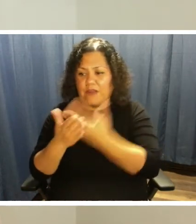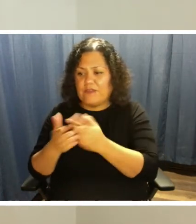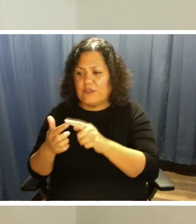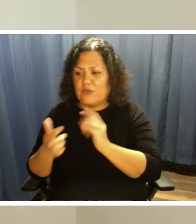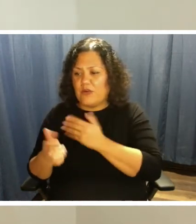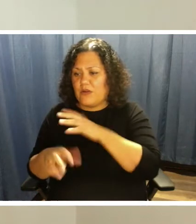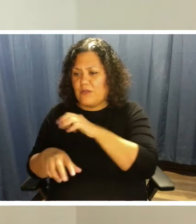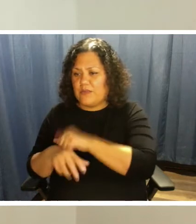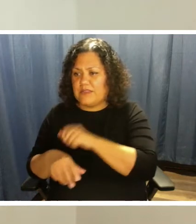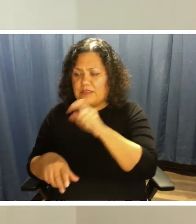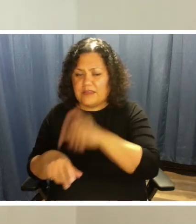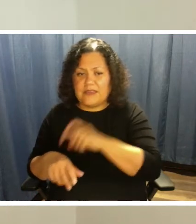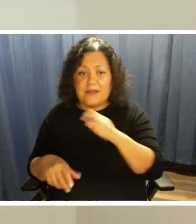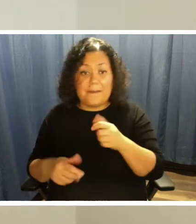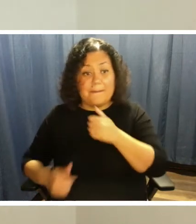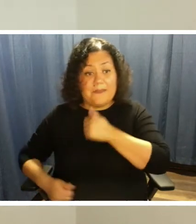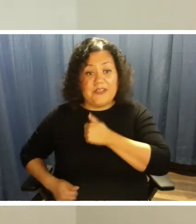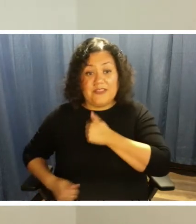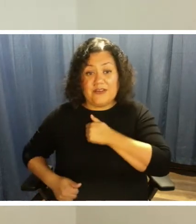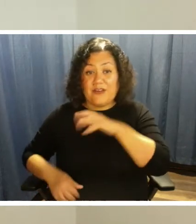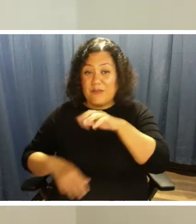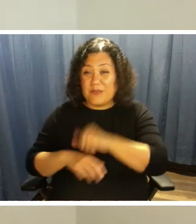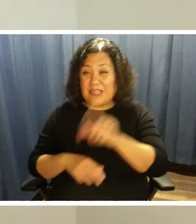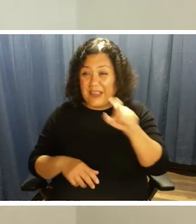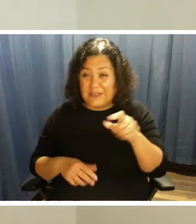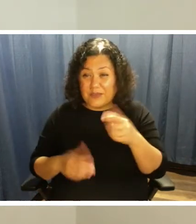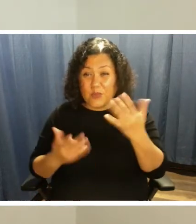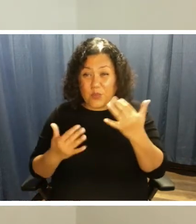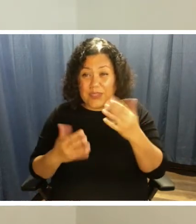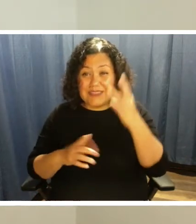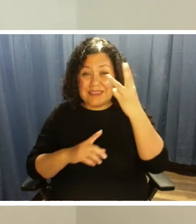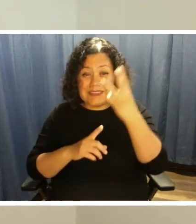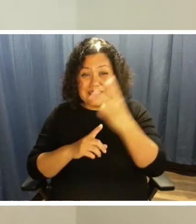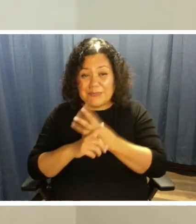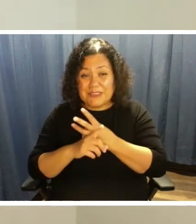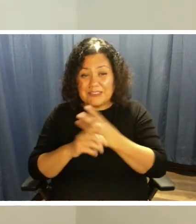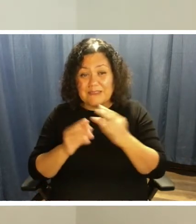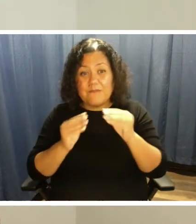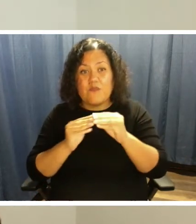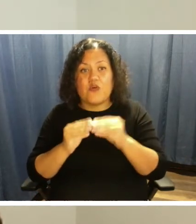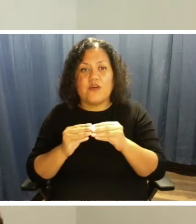Military appointments, I have to wait six more months to get another appointment.